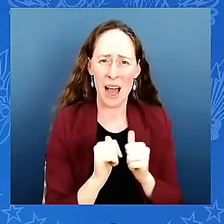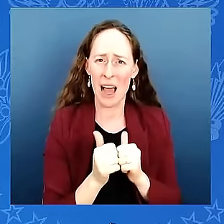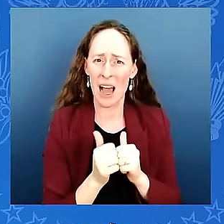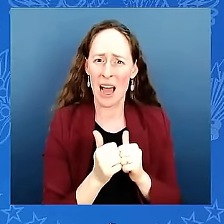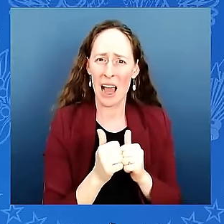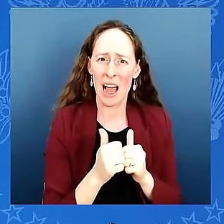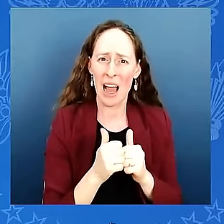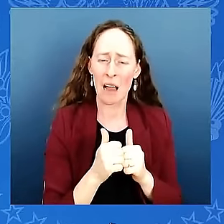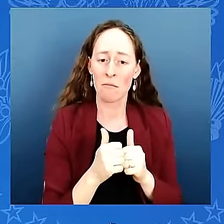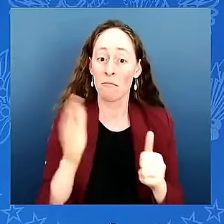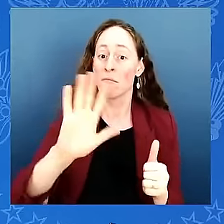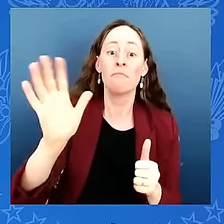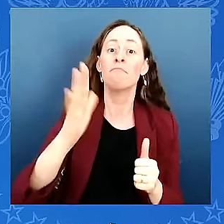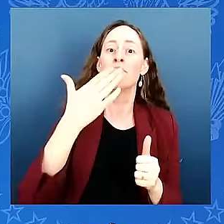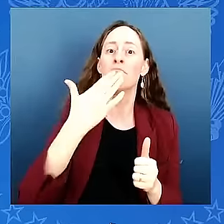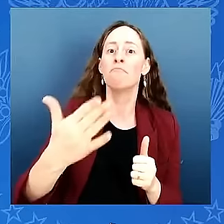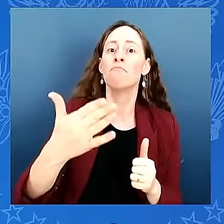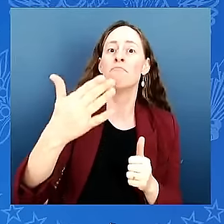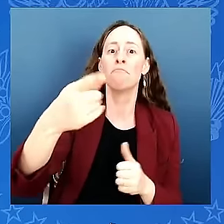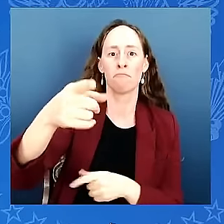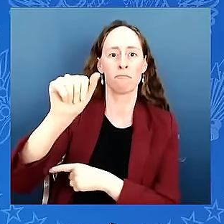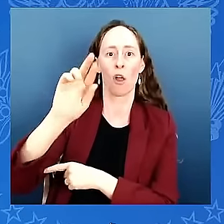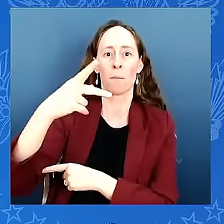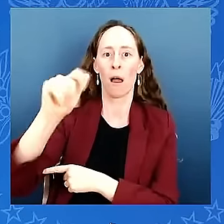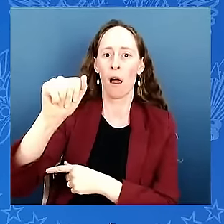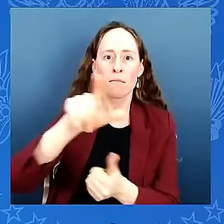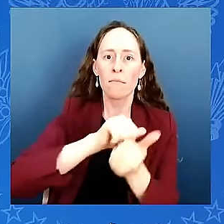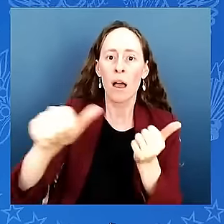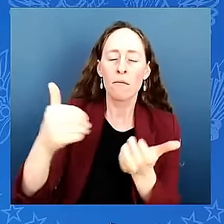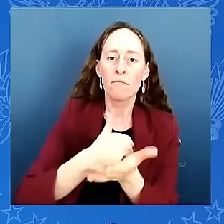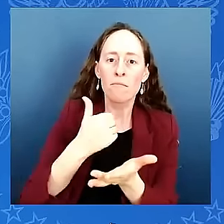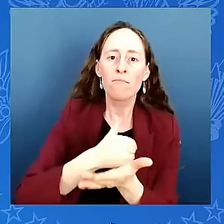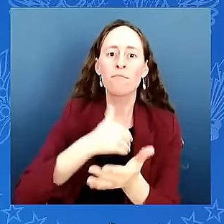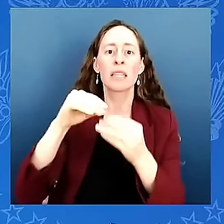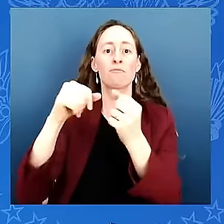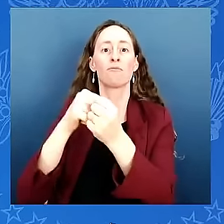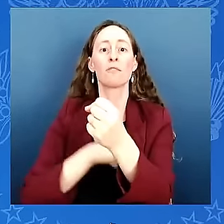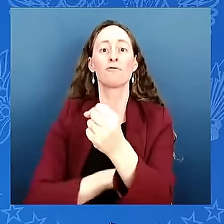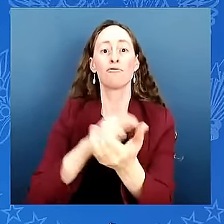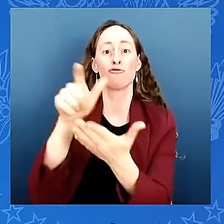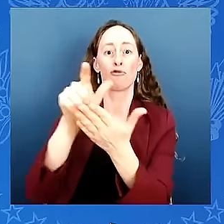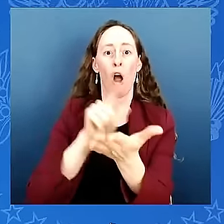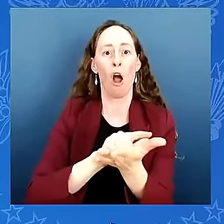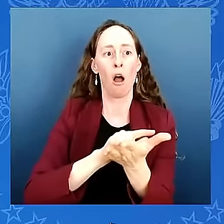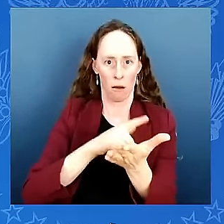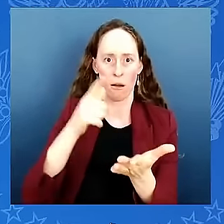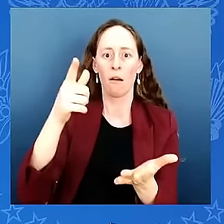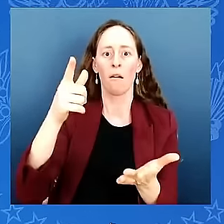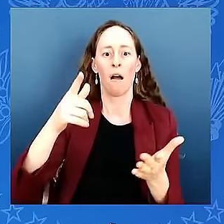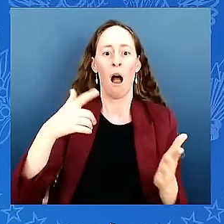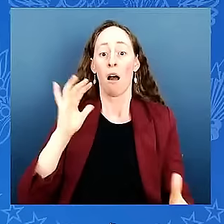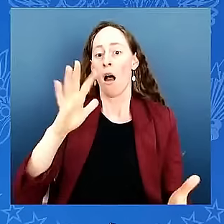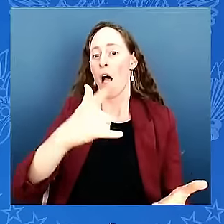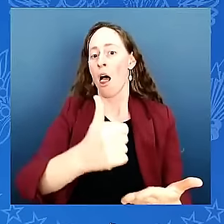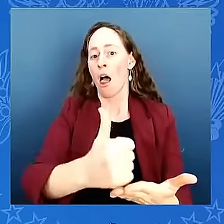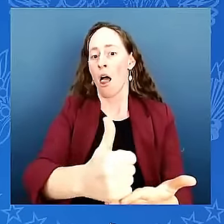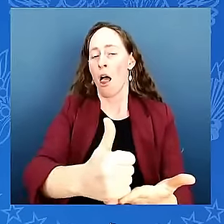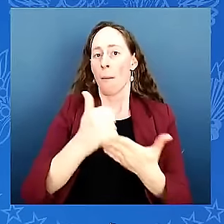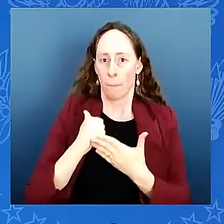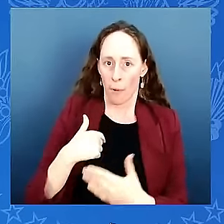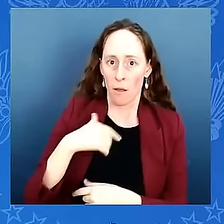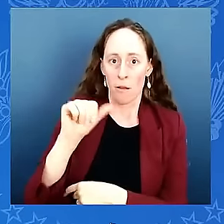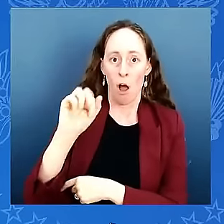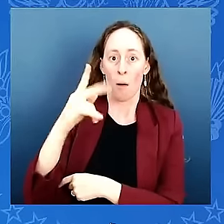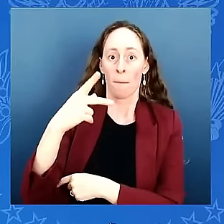bipartisan infrastructure law arpa helped us fix the broken well and bil provided